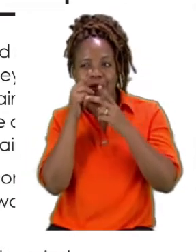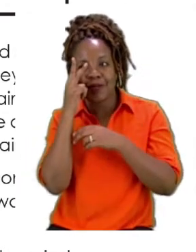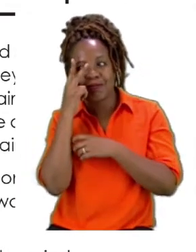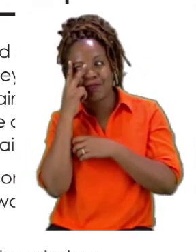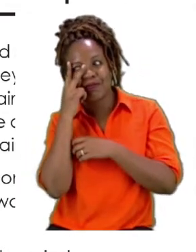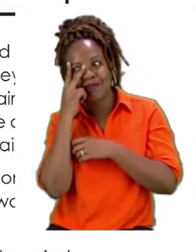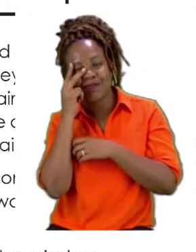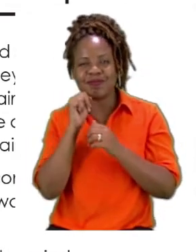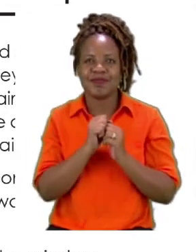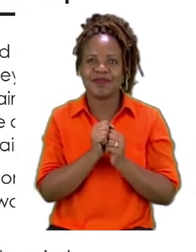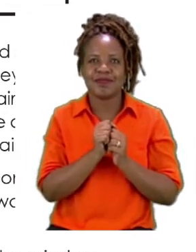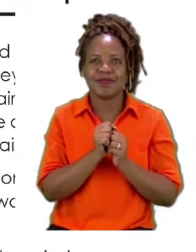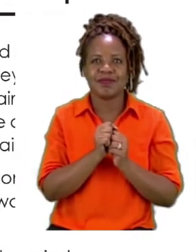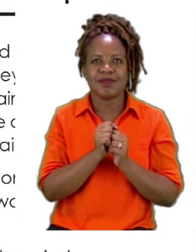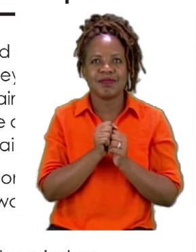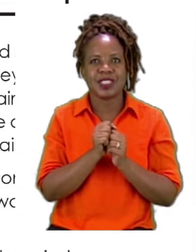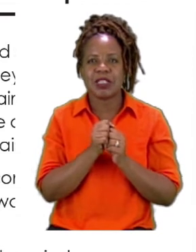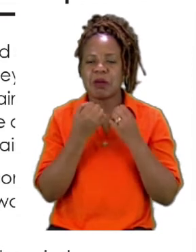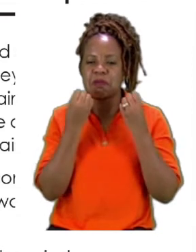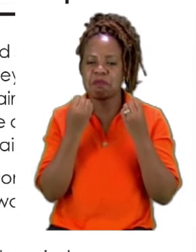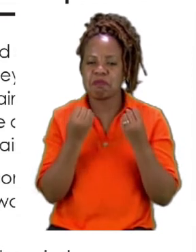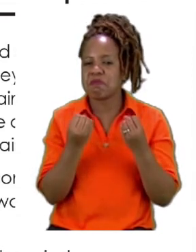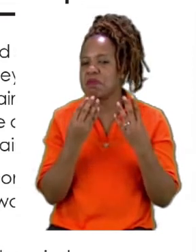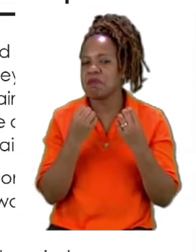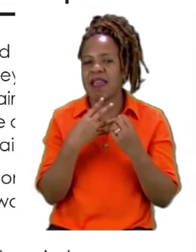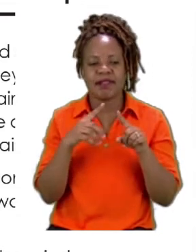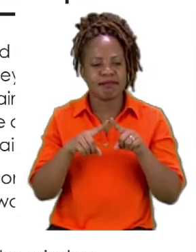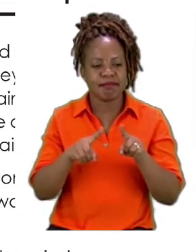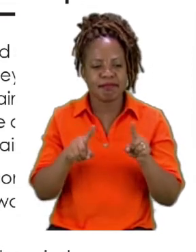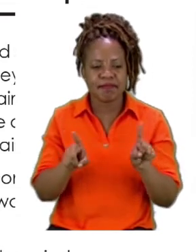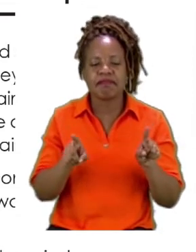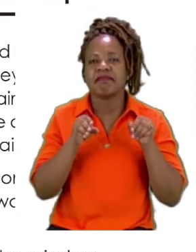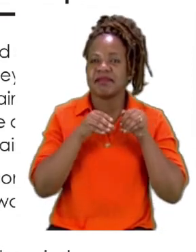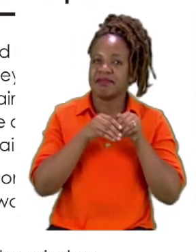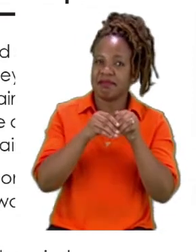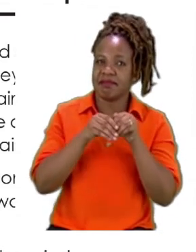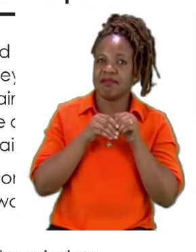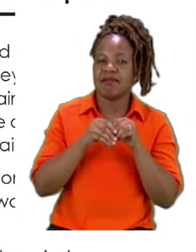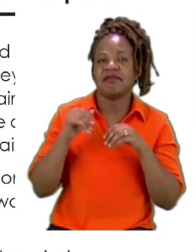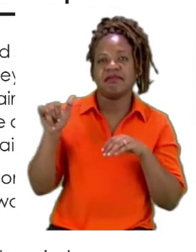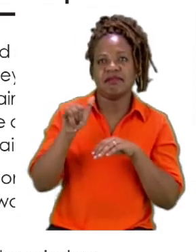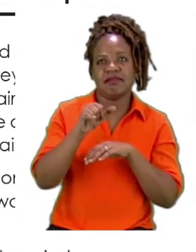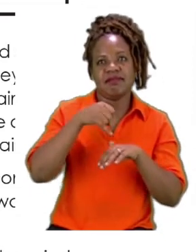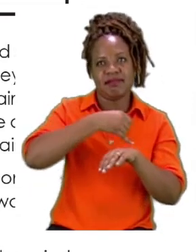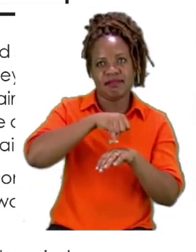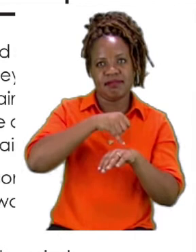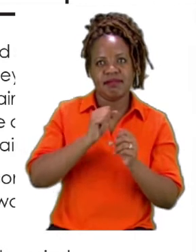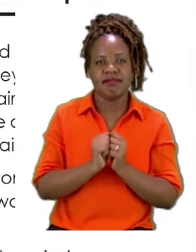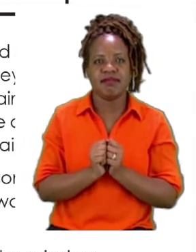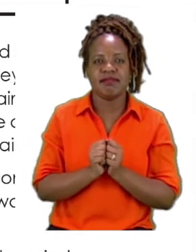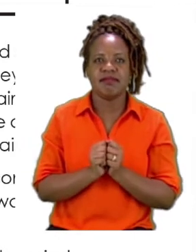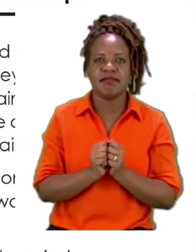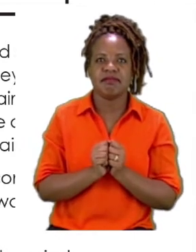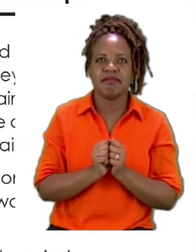There were many types of transport at the airport. A bus just arrived with 10 people